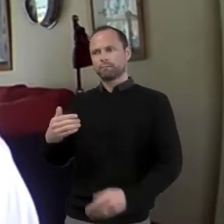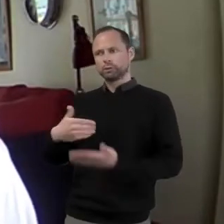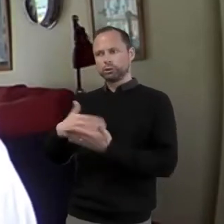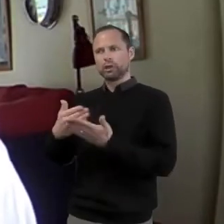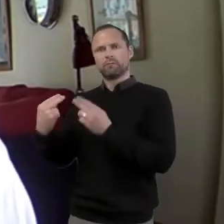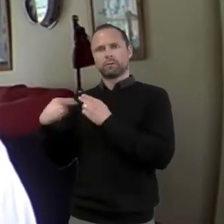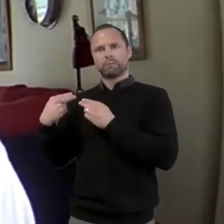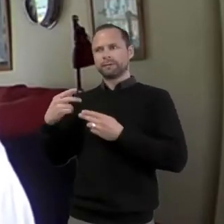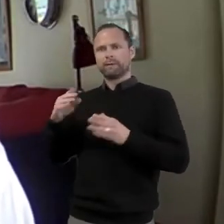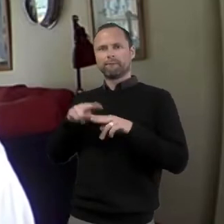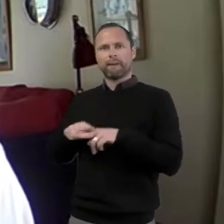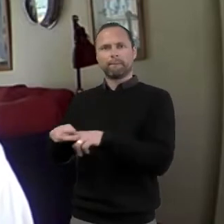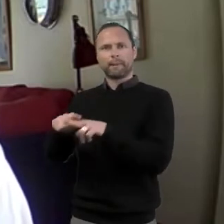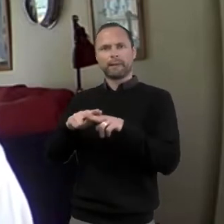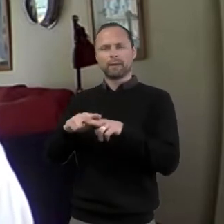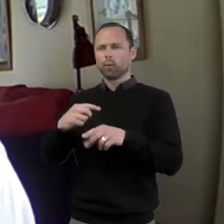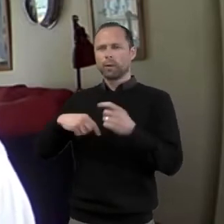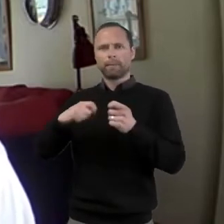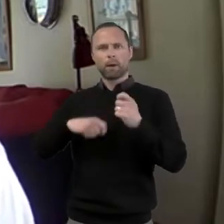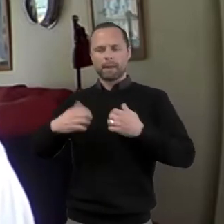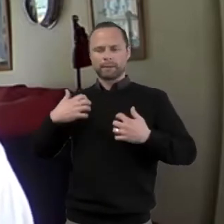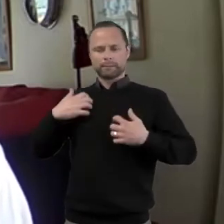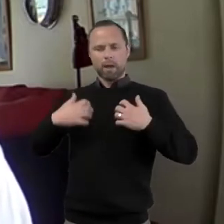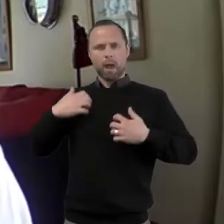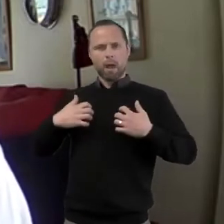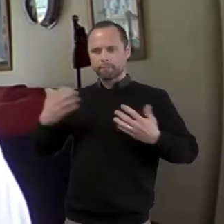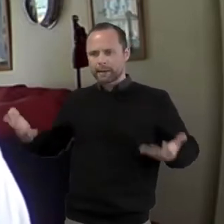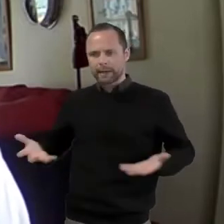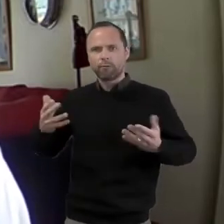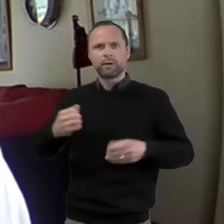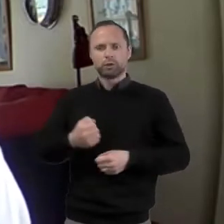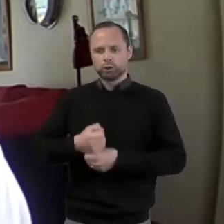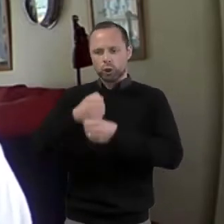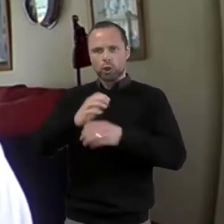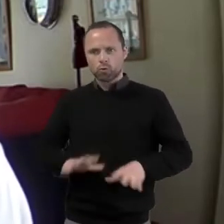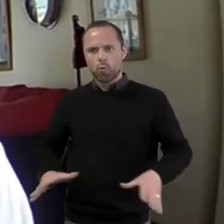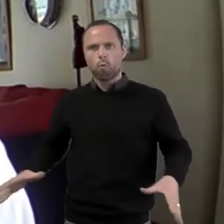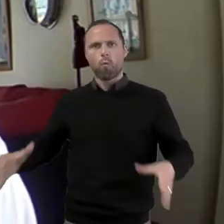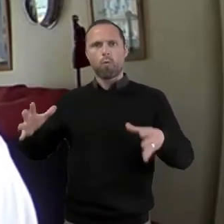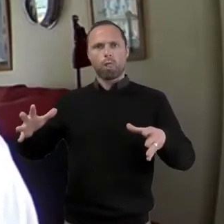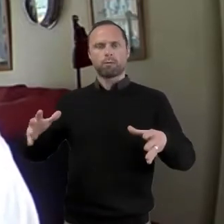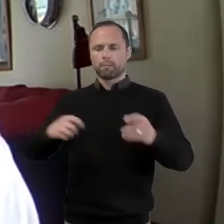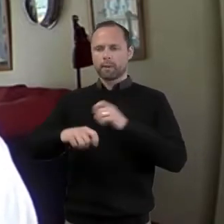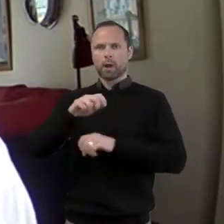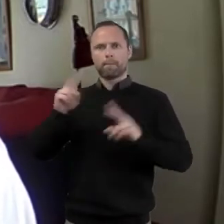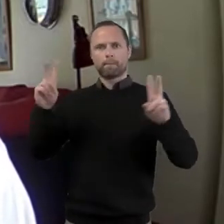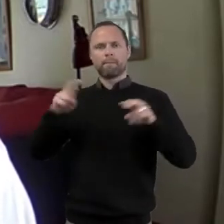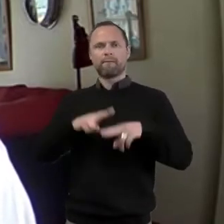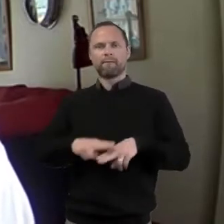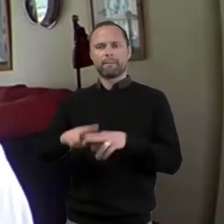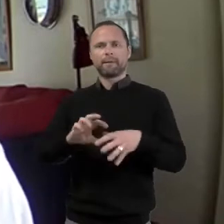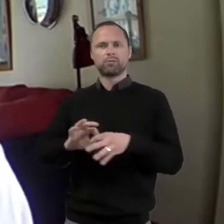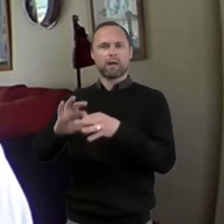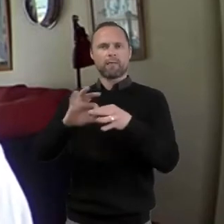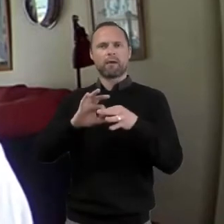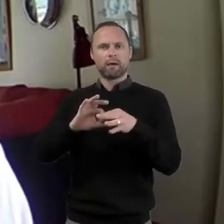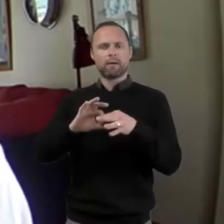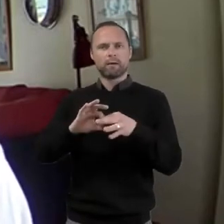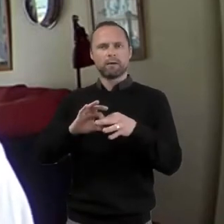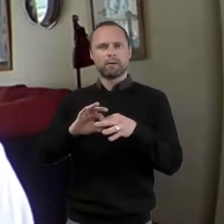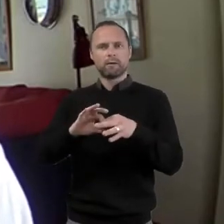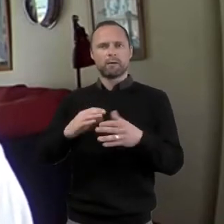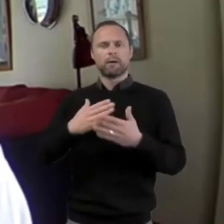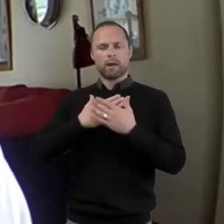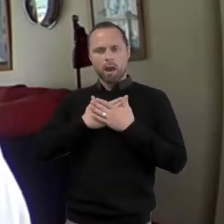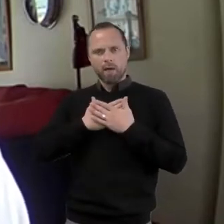to encourage the whole church to be a family together. And let's love and listen